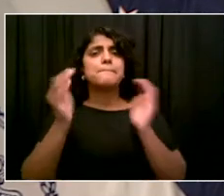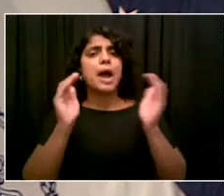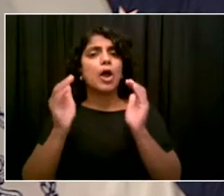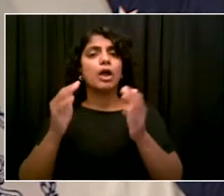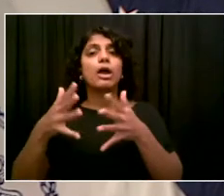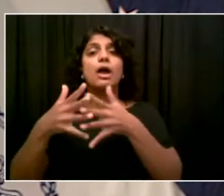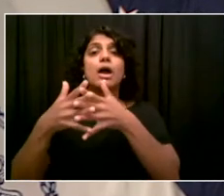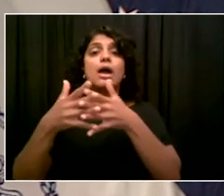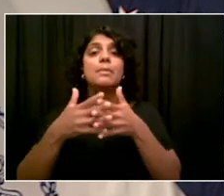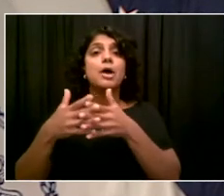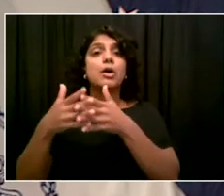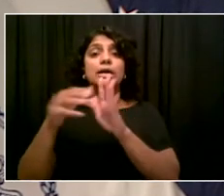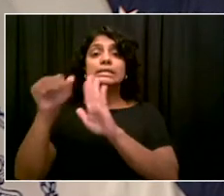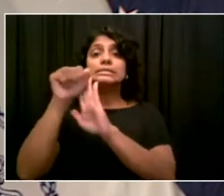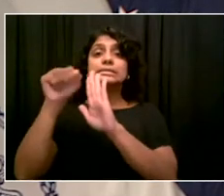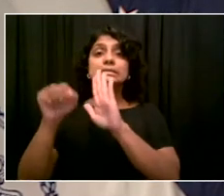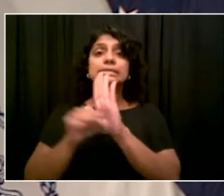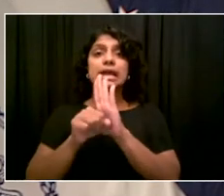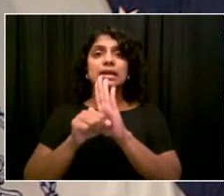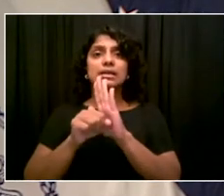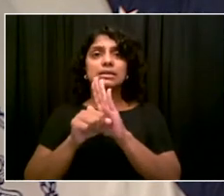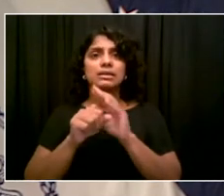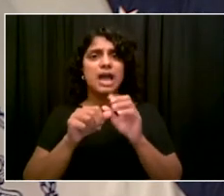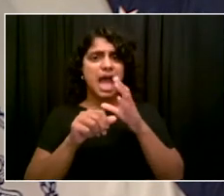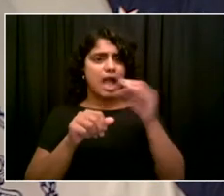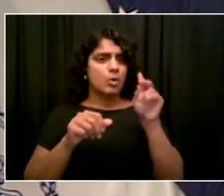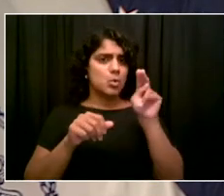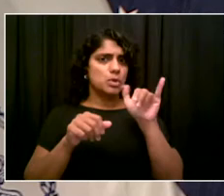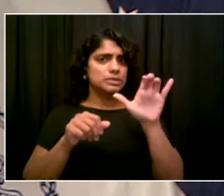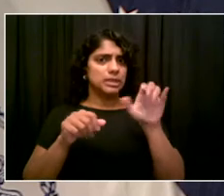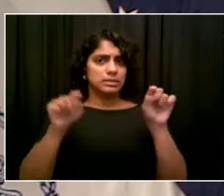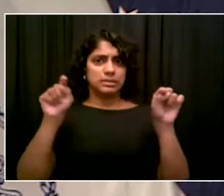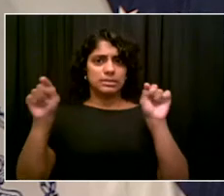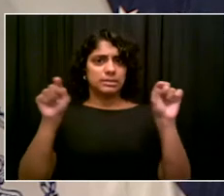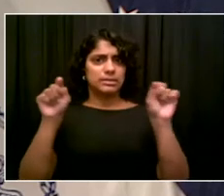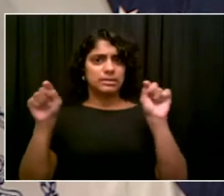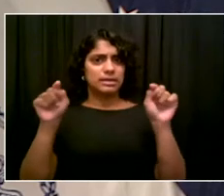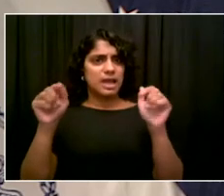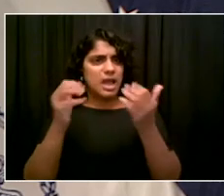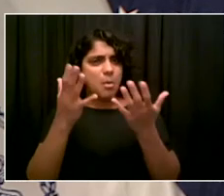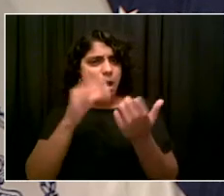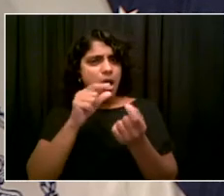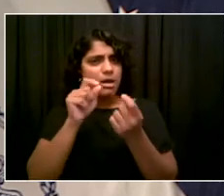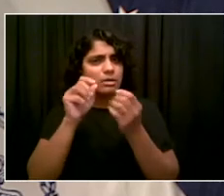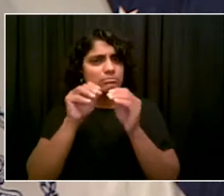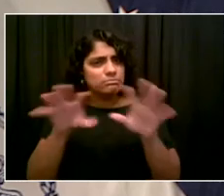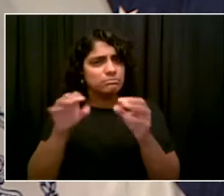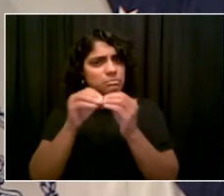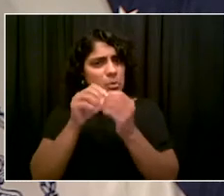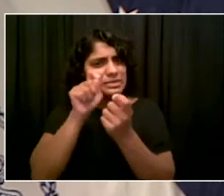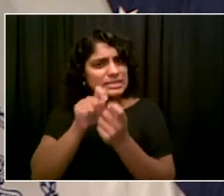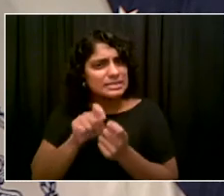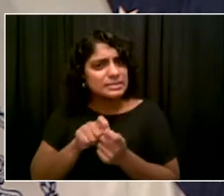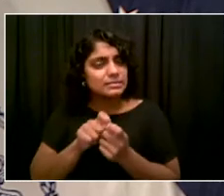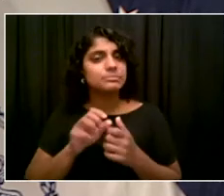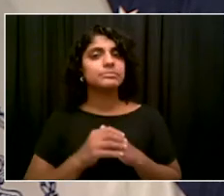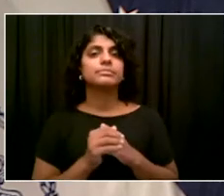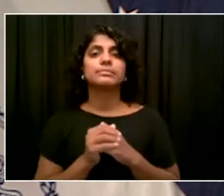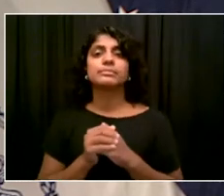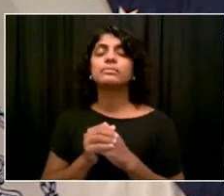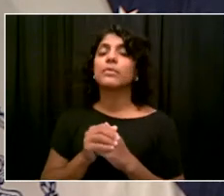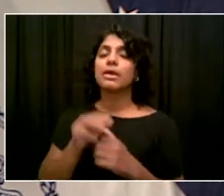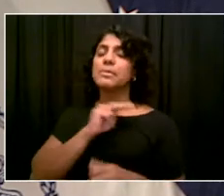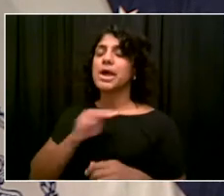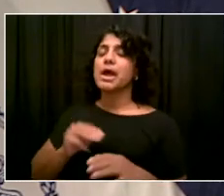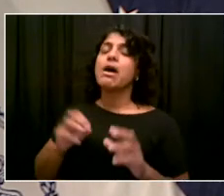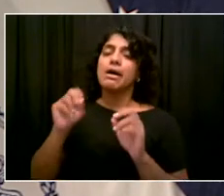but I'd say that information we put up regularly through the health department and we act on it by sending